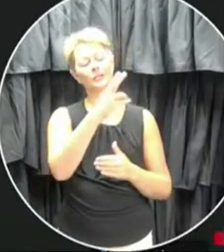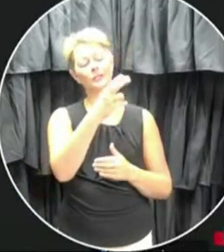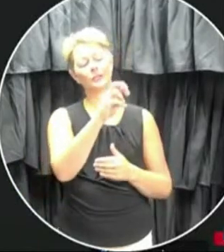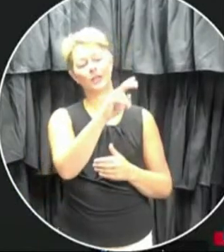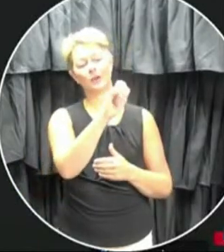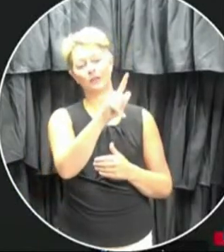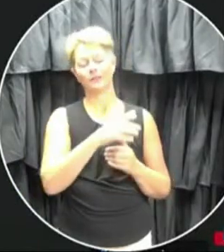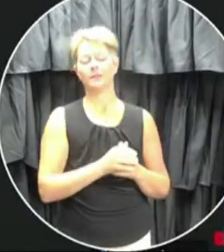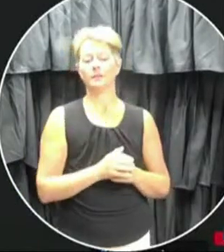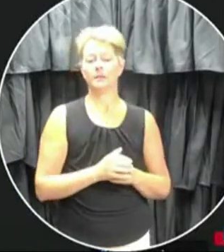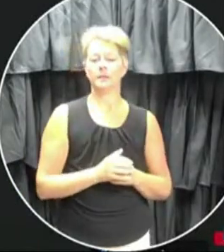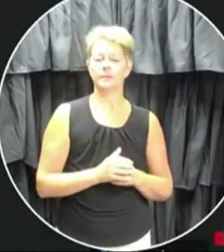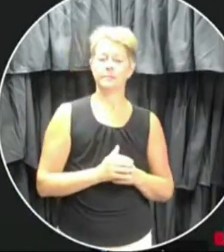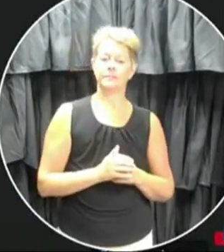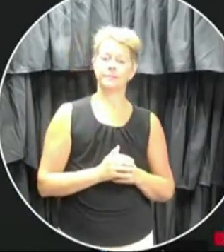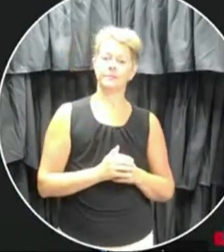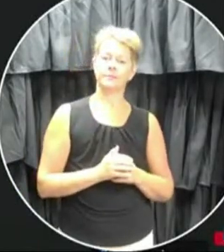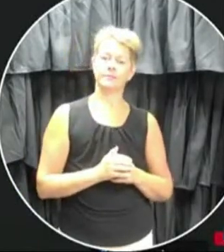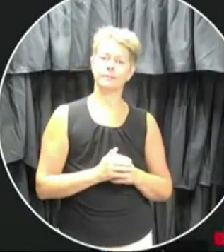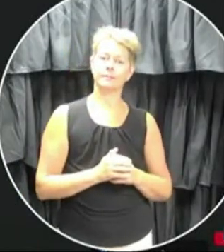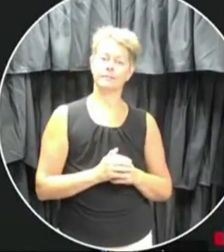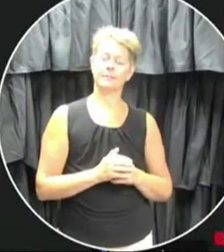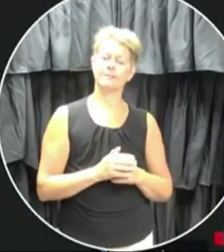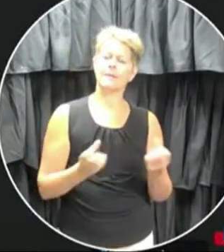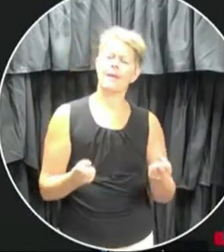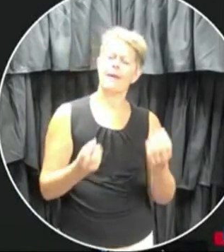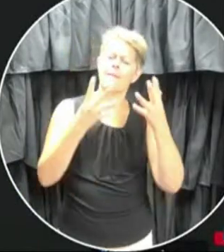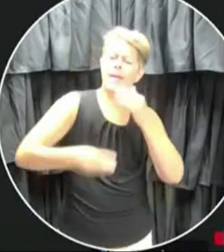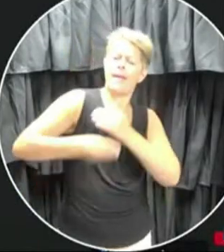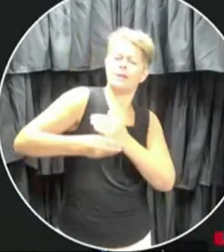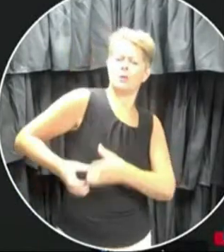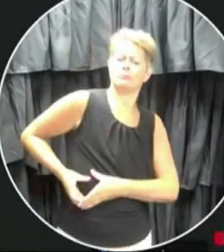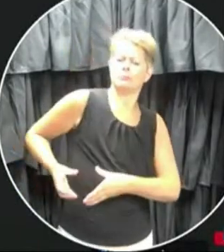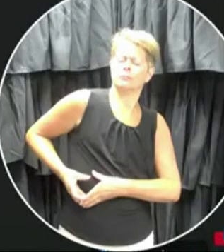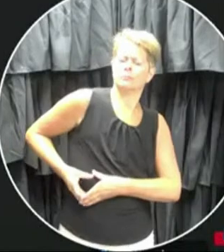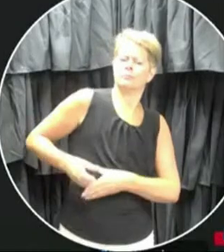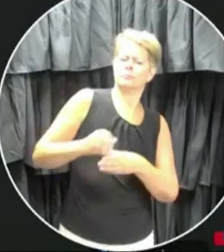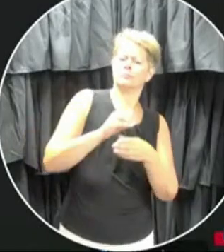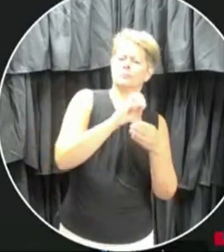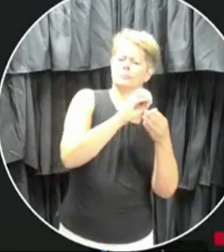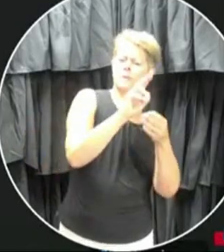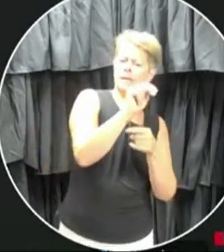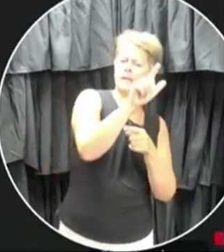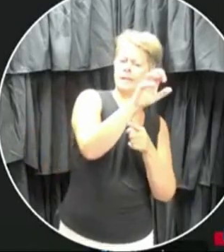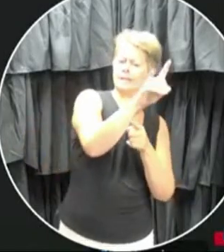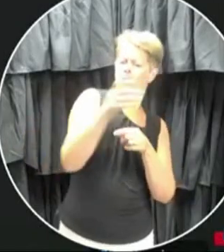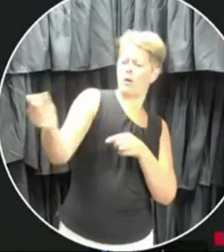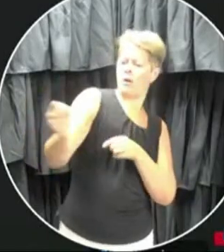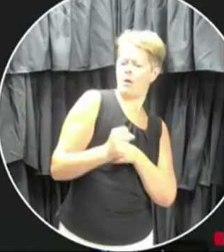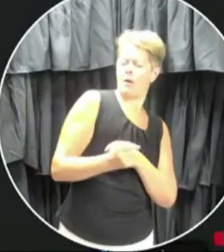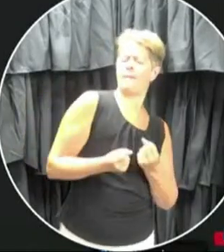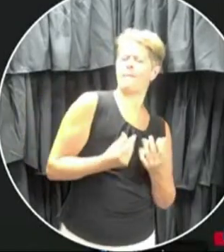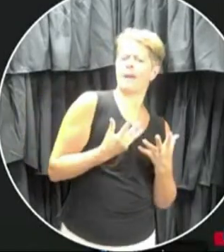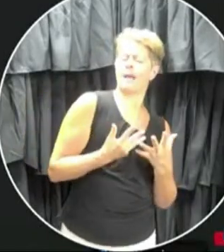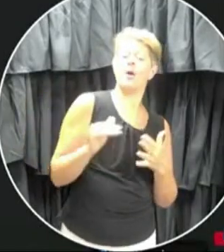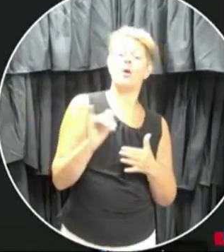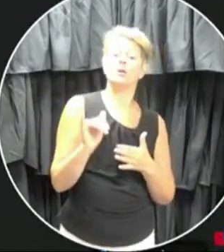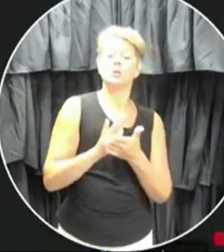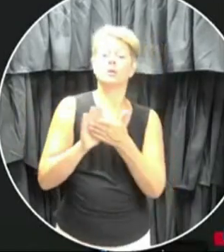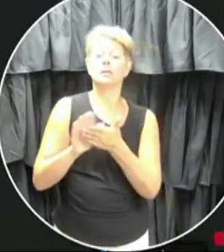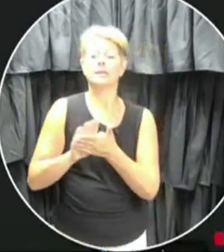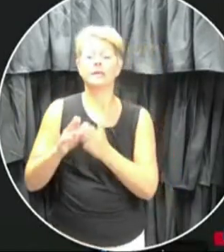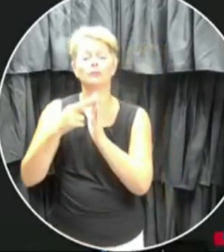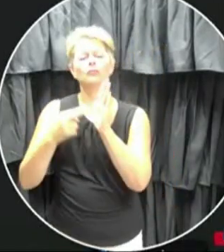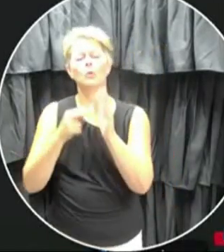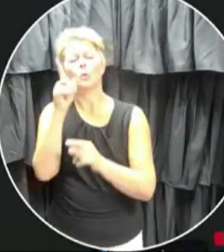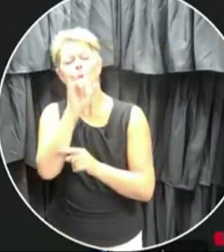What number of extra custodians has the school district hired? And can you explain what the cleaning protocols for